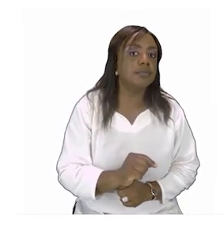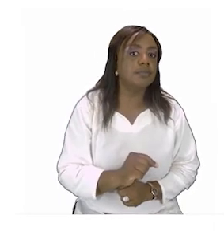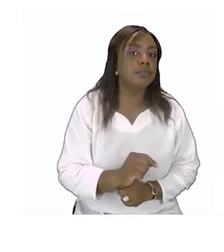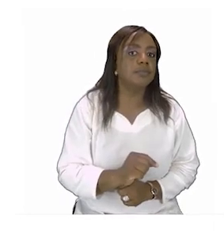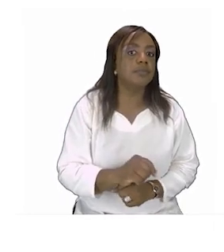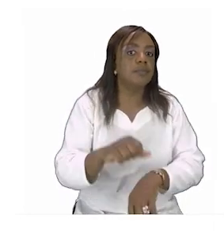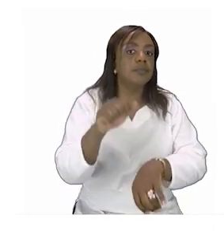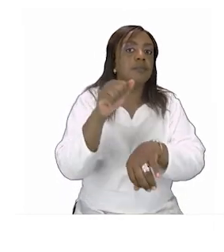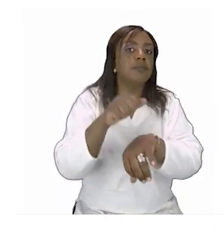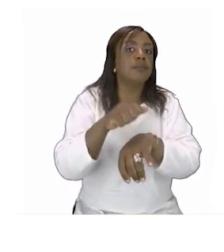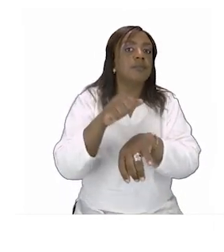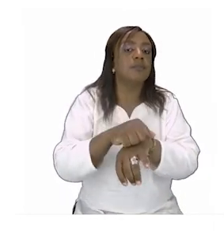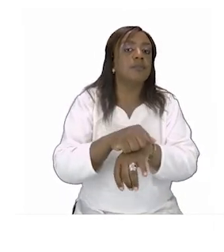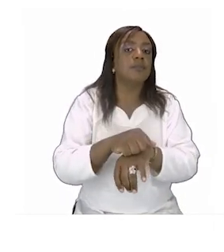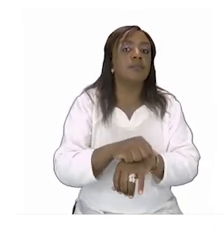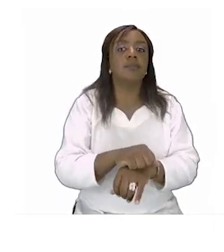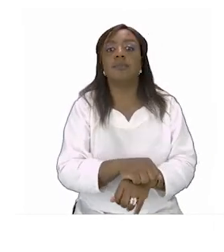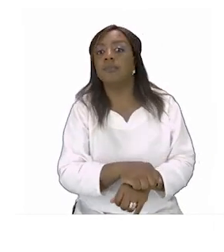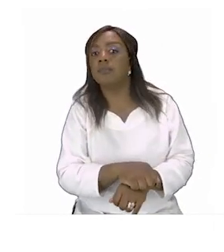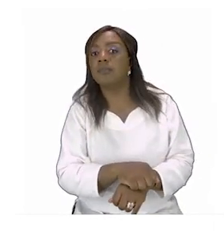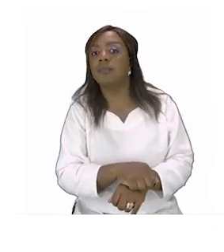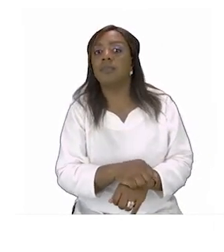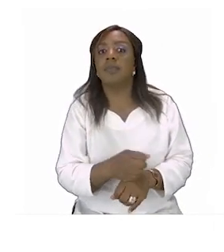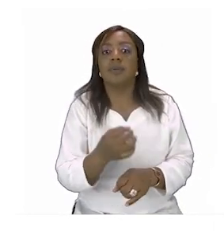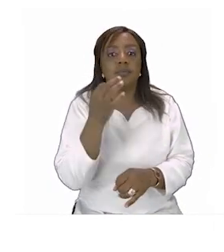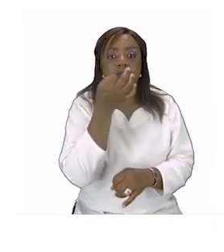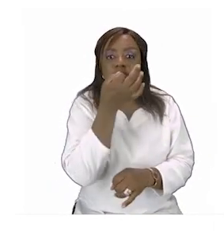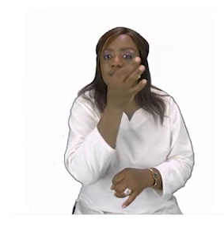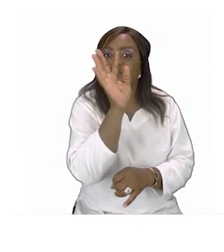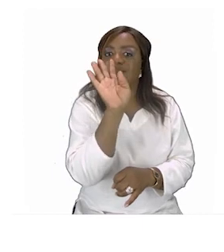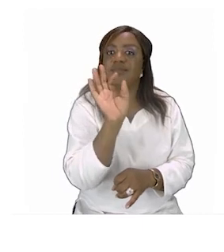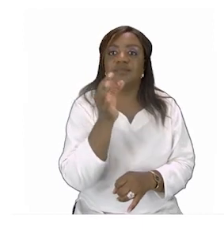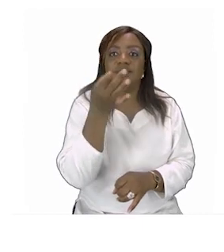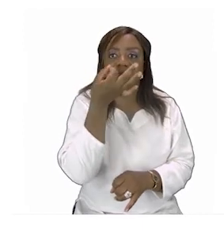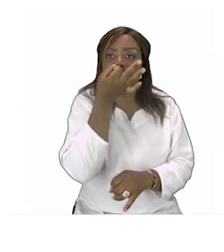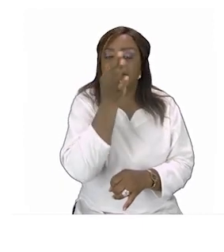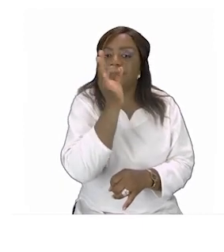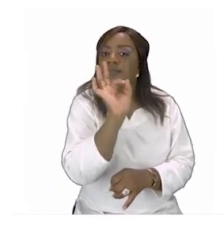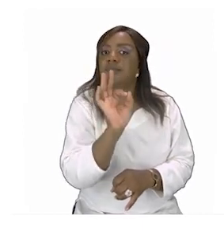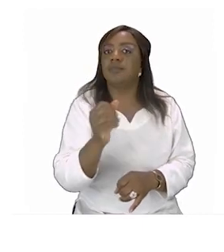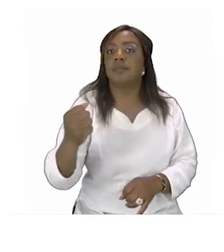flower flower dad